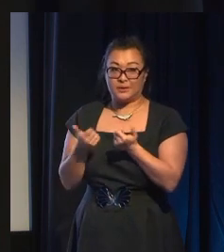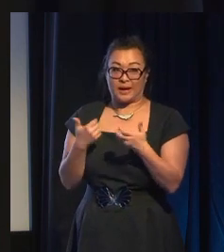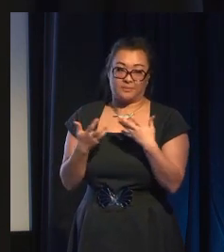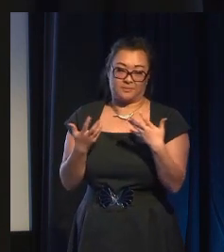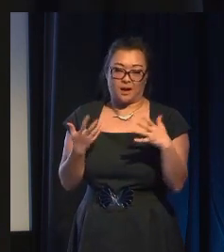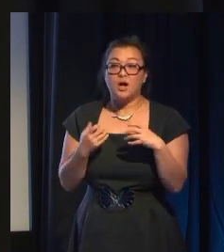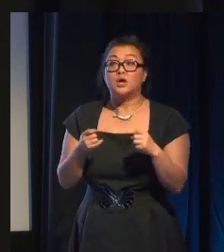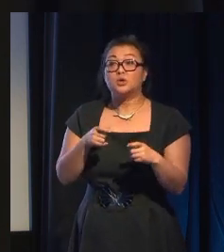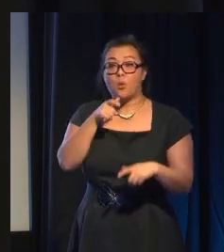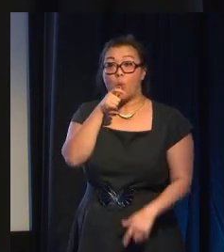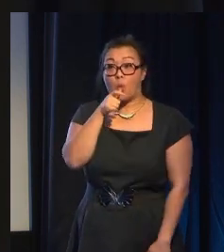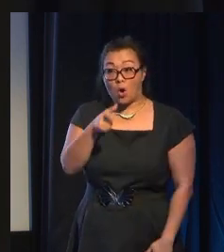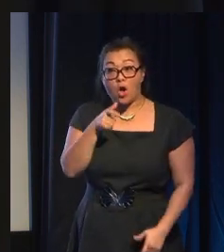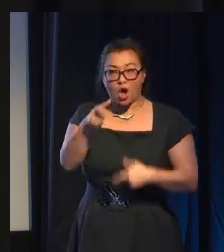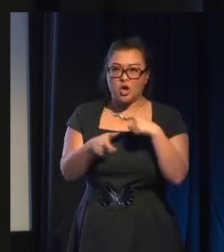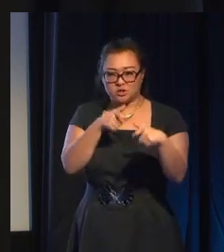very important.